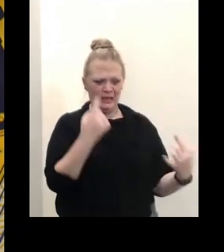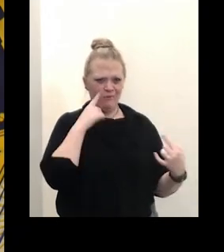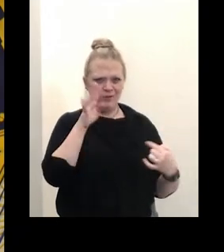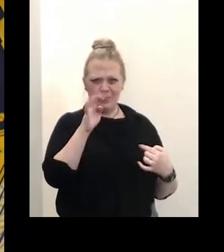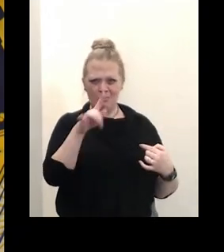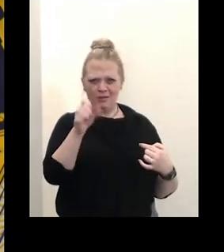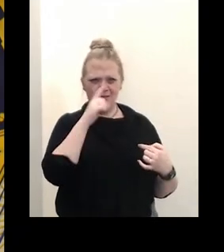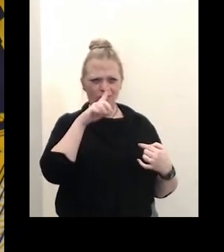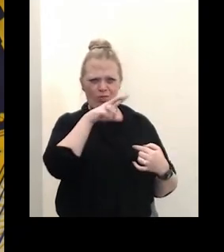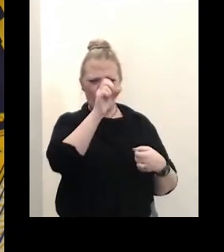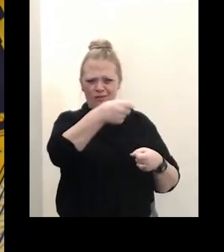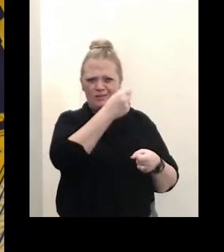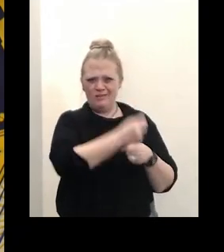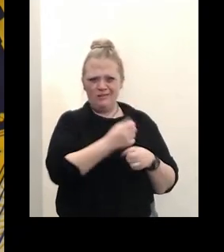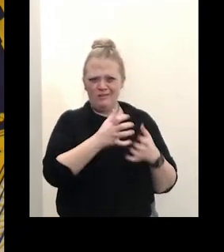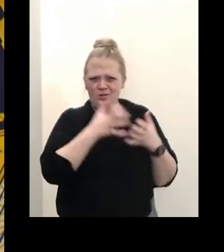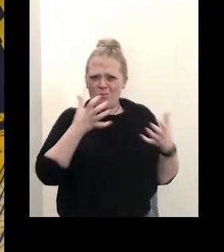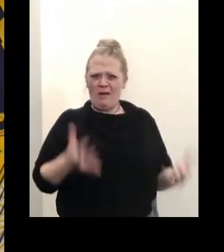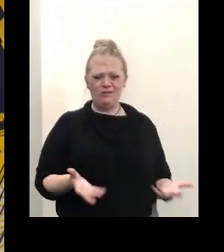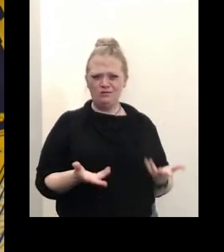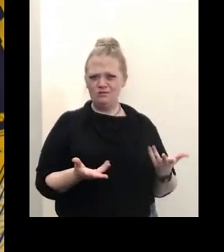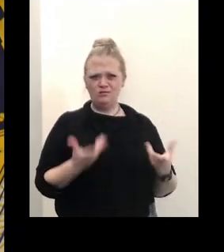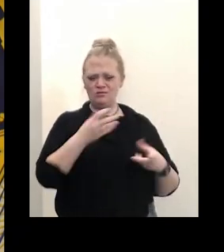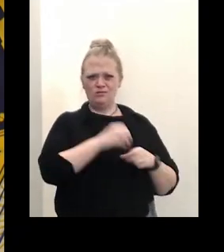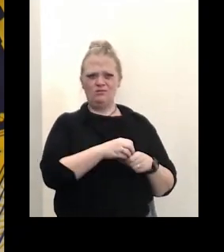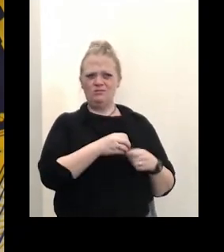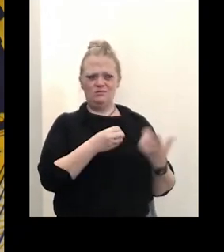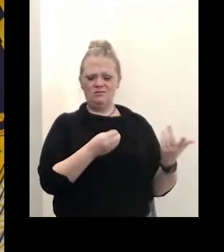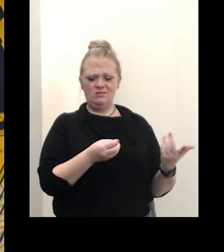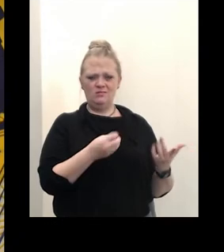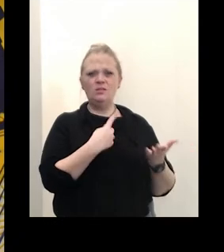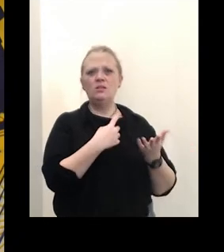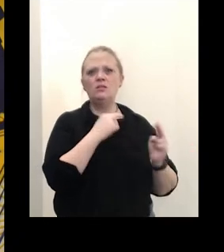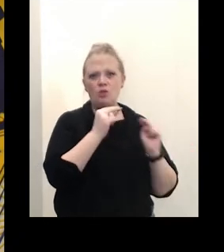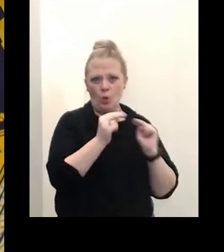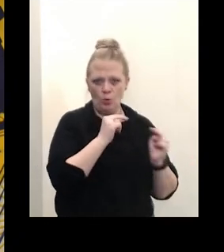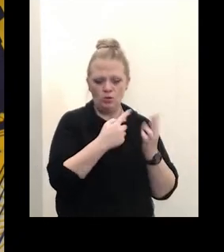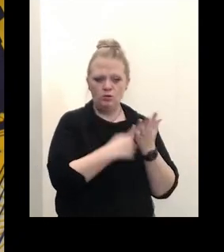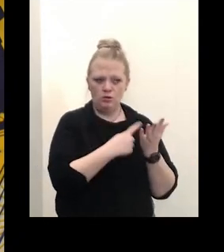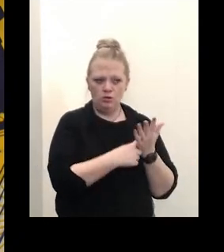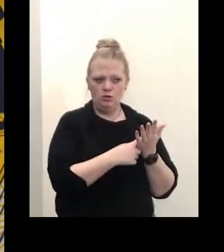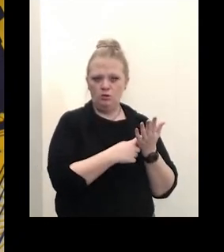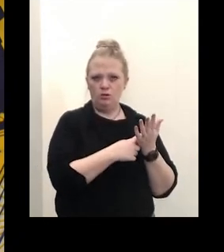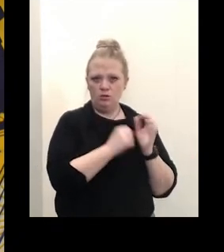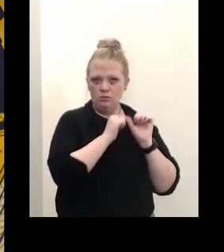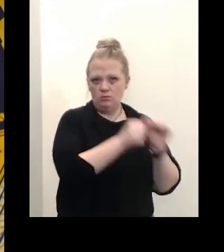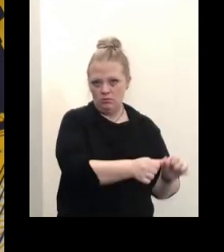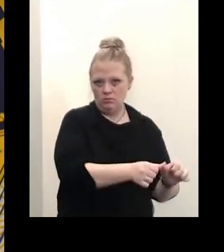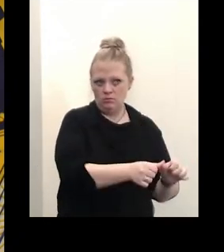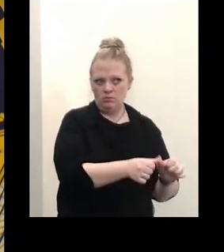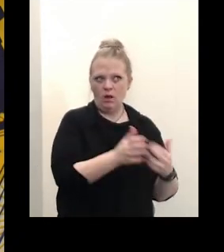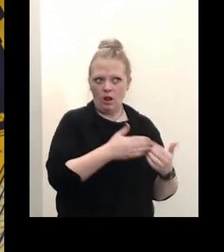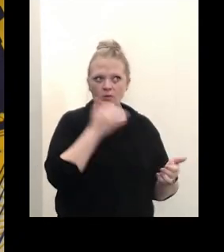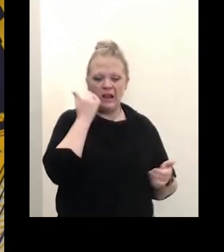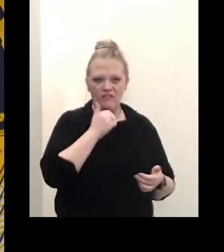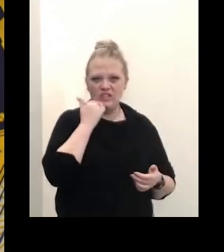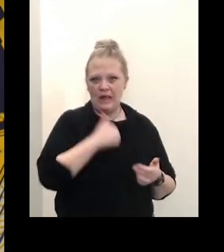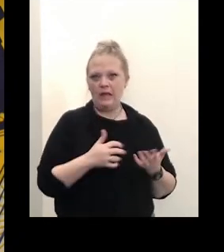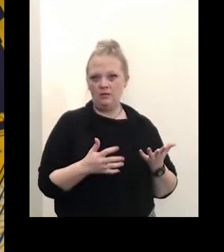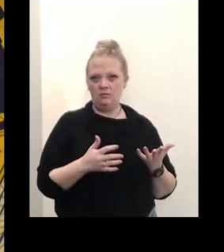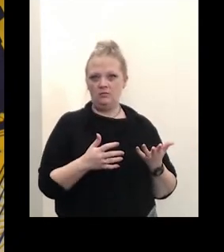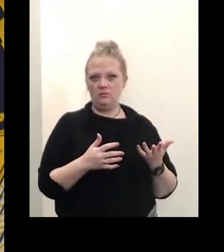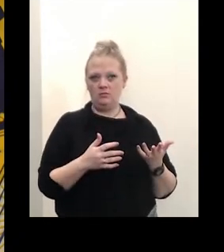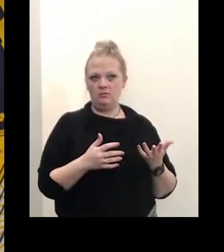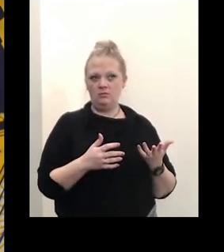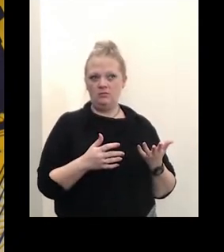into it so the negotiations are still ongoing our council talks almost every day principals talk frequently